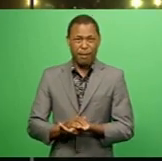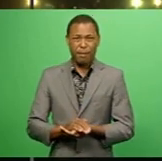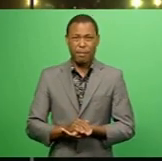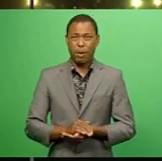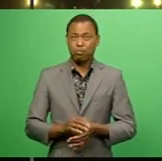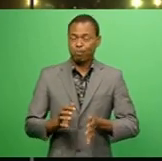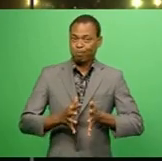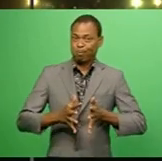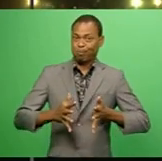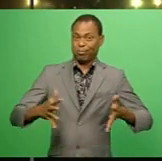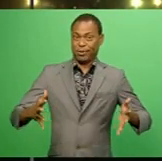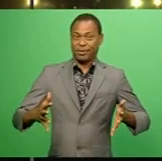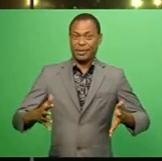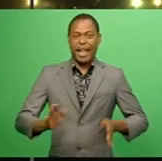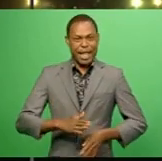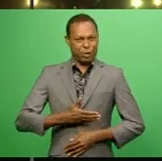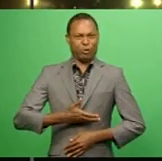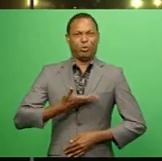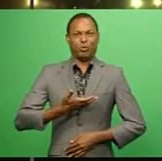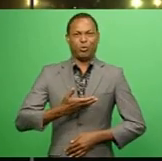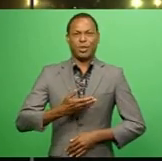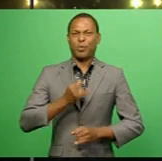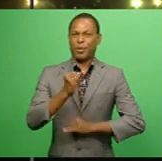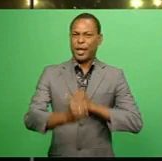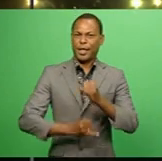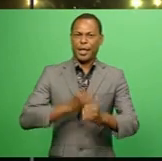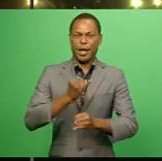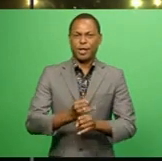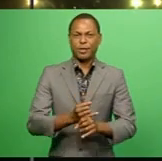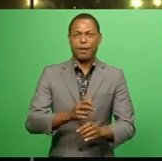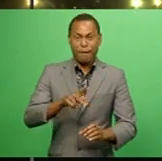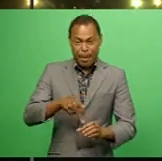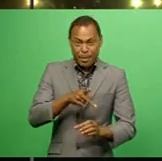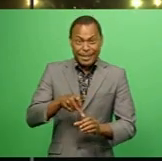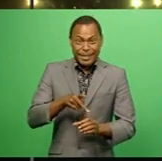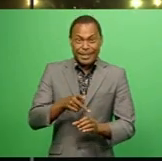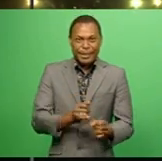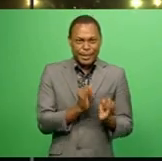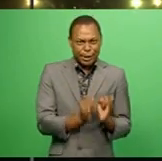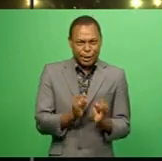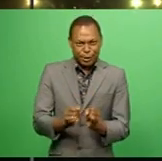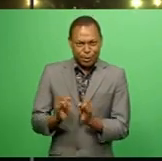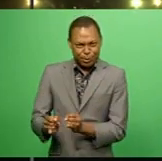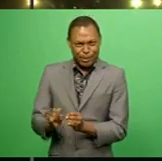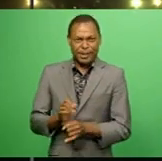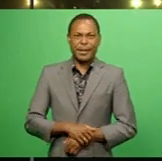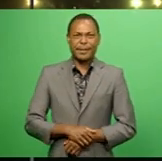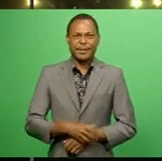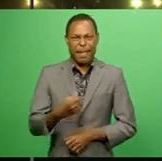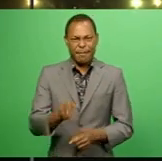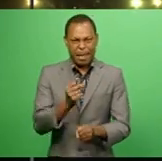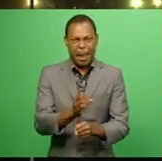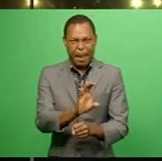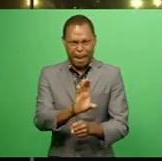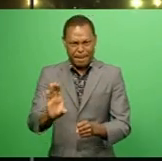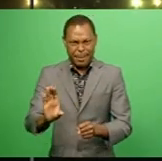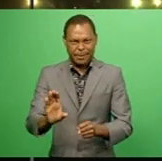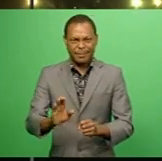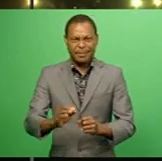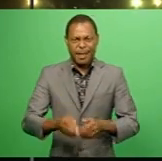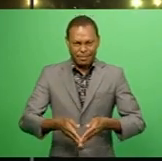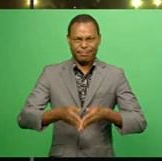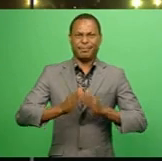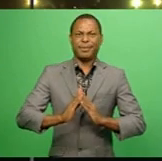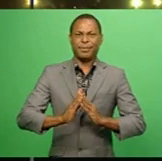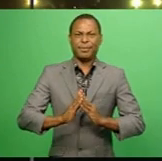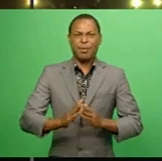With growing interest from the international pharmaceutical industry, Kava co-founder, John Sanday, says a large number of